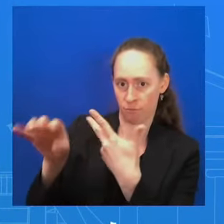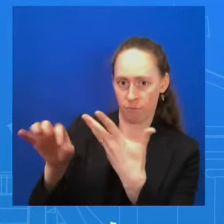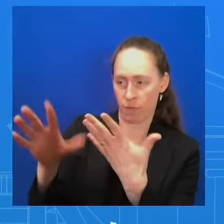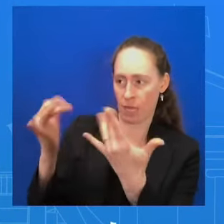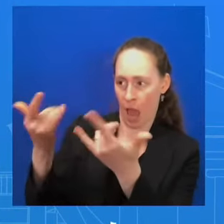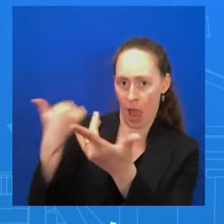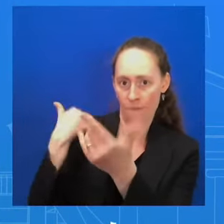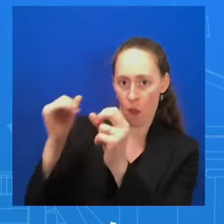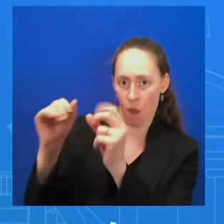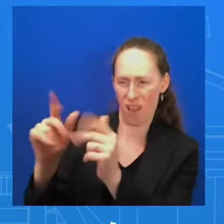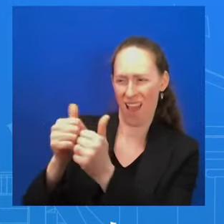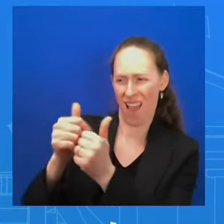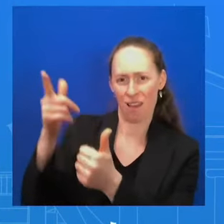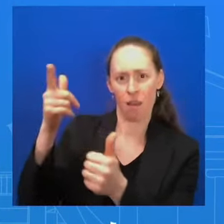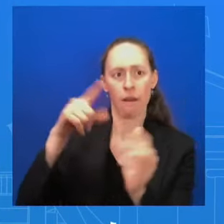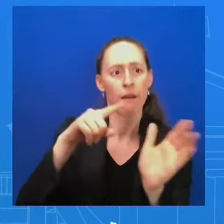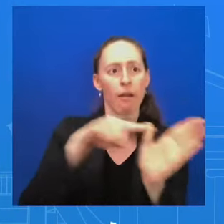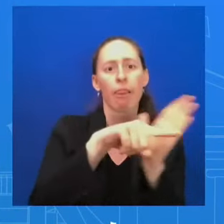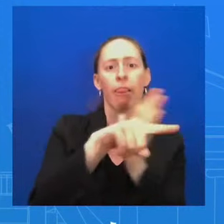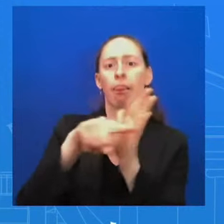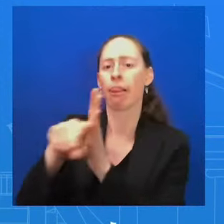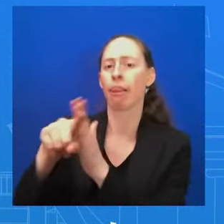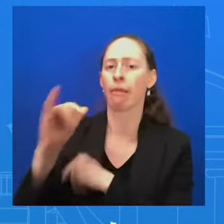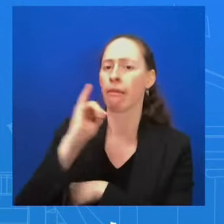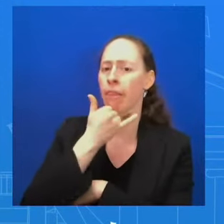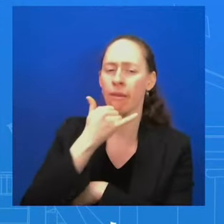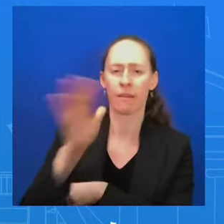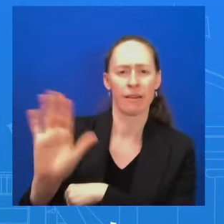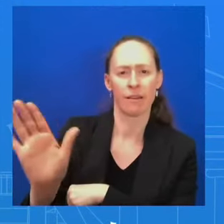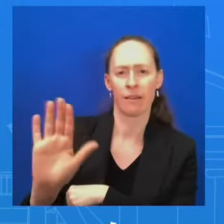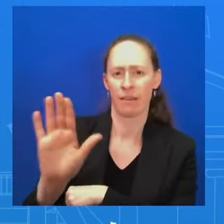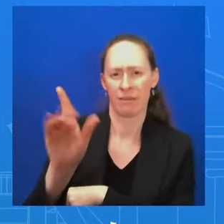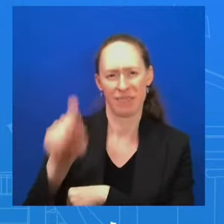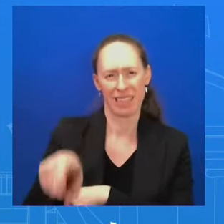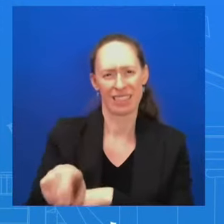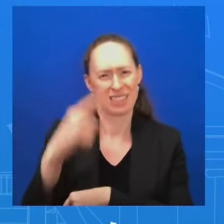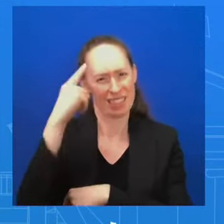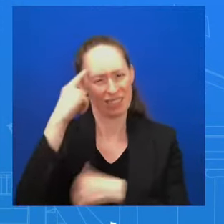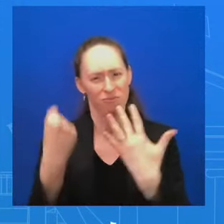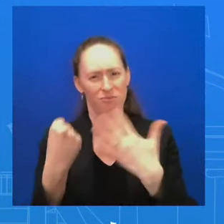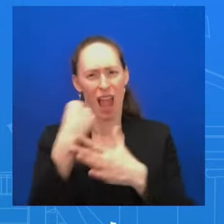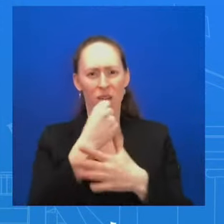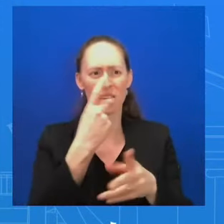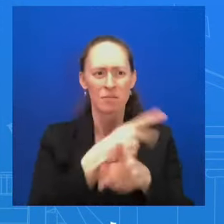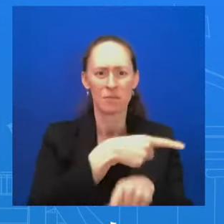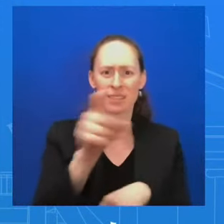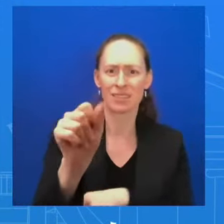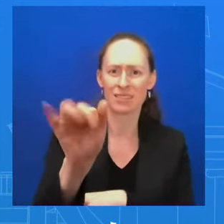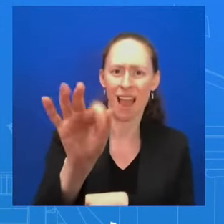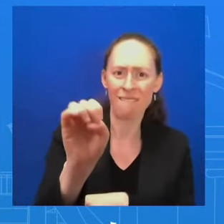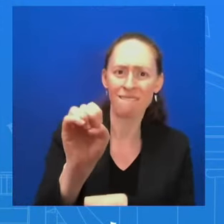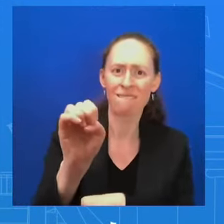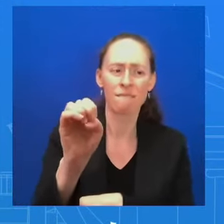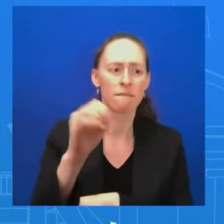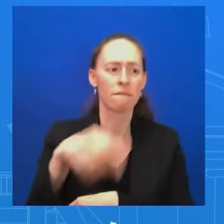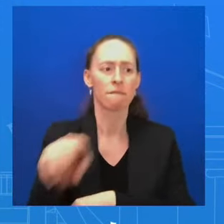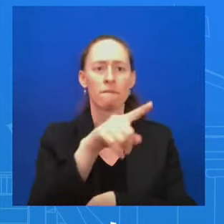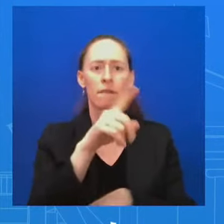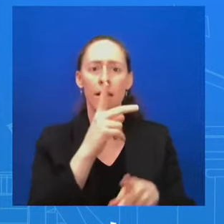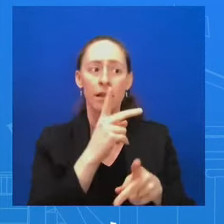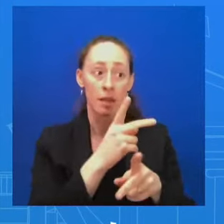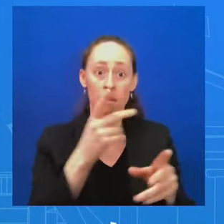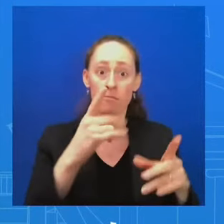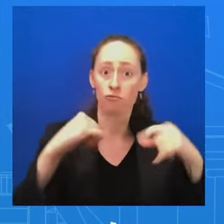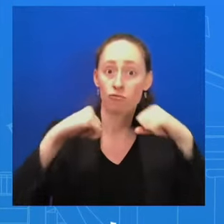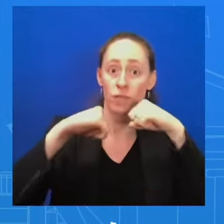civilians safe. We have to keep humanitarian workers safe. And so I don't want to get ahead of that. We're always having conversations,